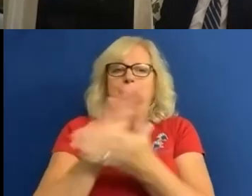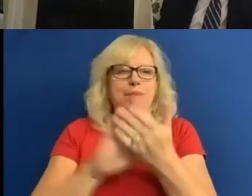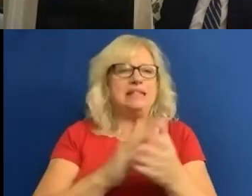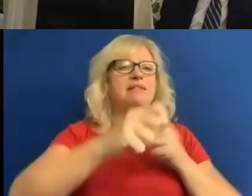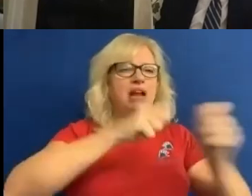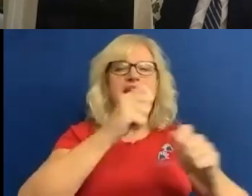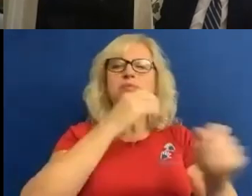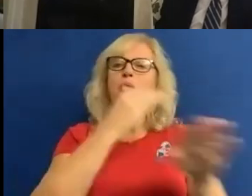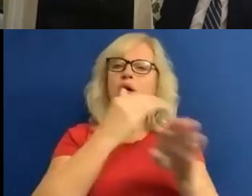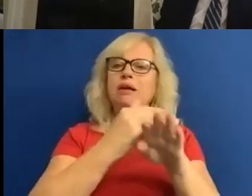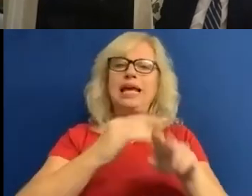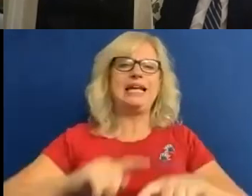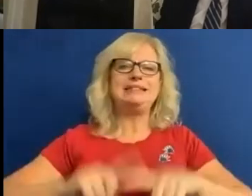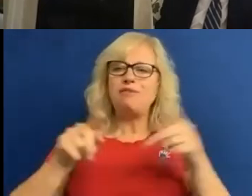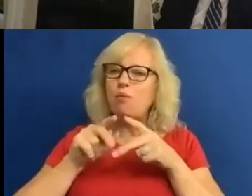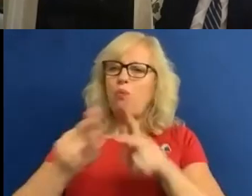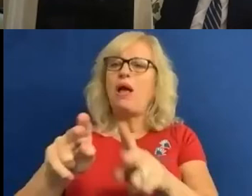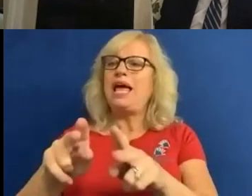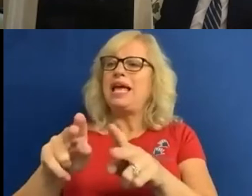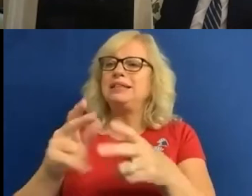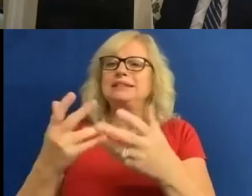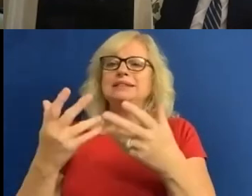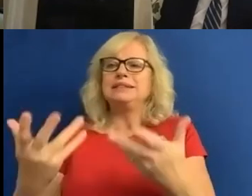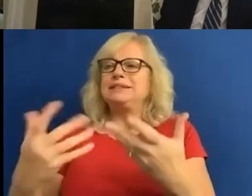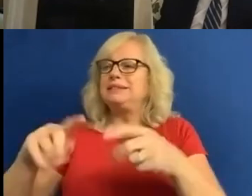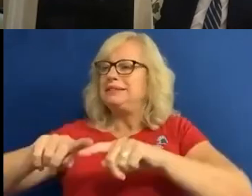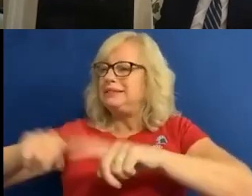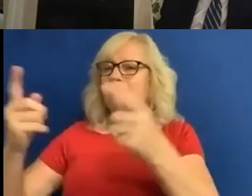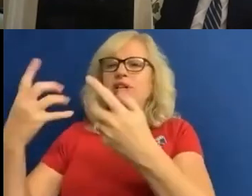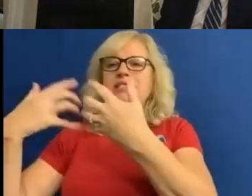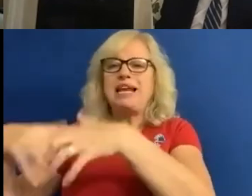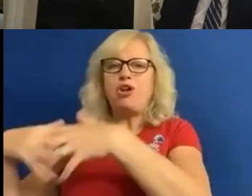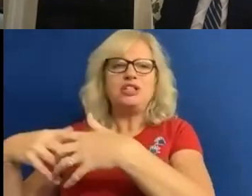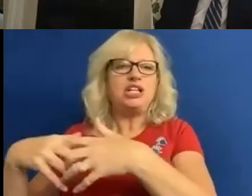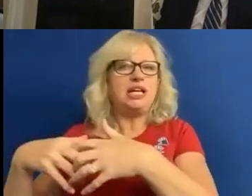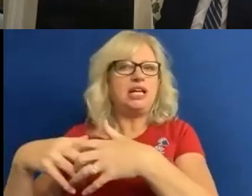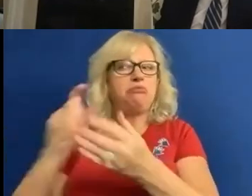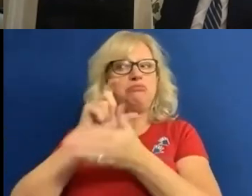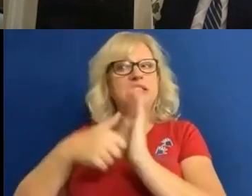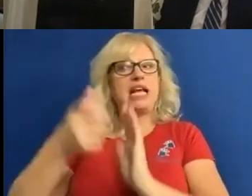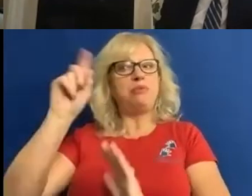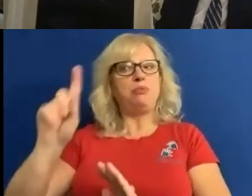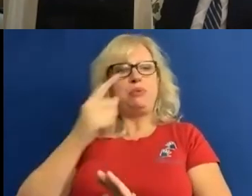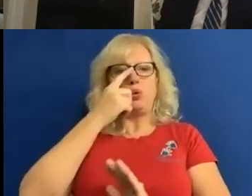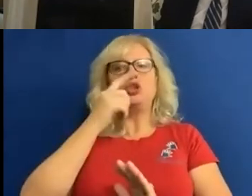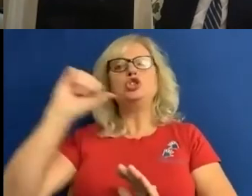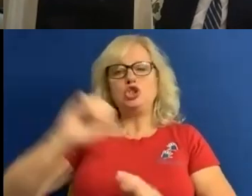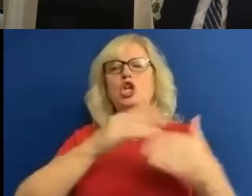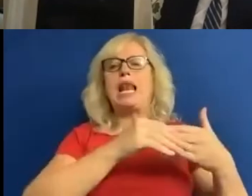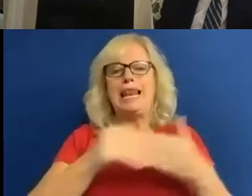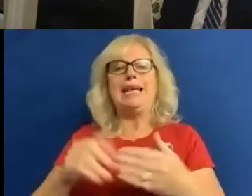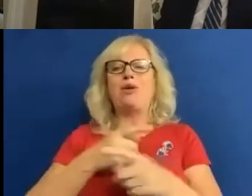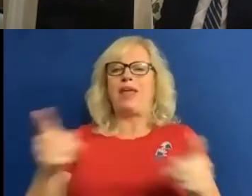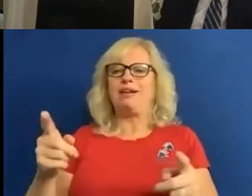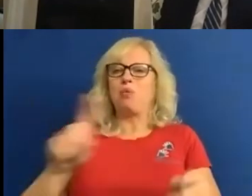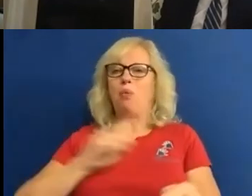working in different ways where we're embracing different technology, actually disabled people need to be leading on that because we're the experts,